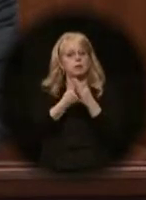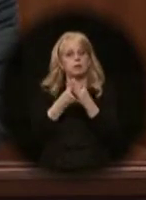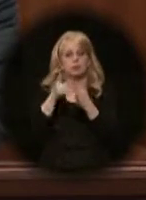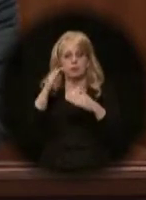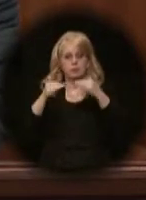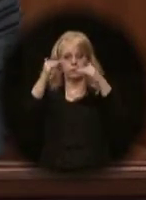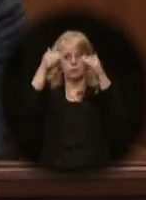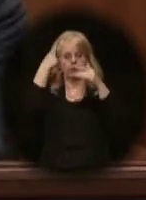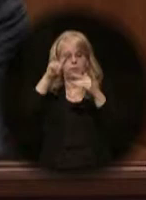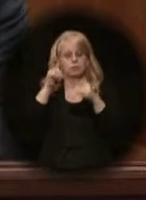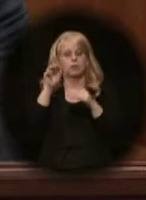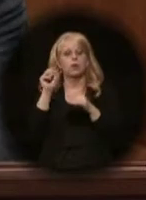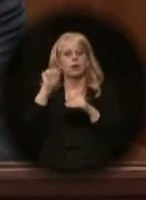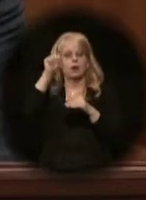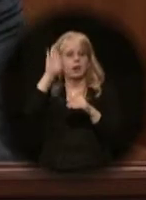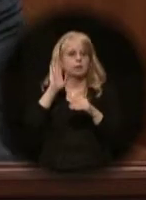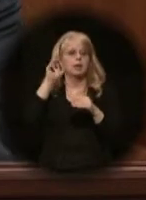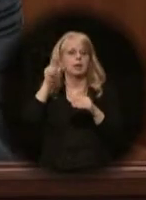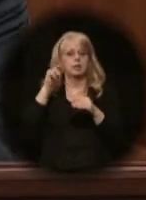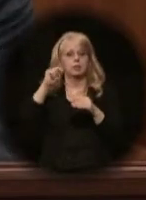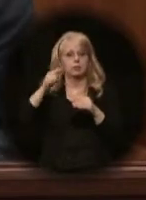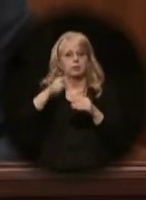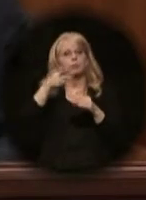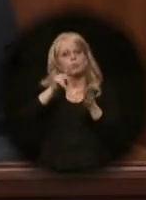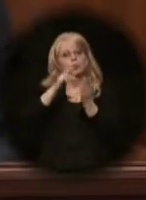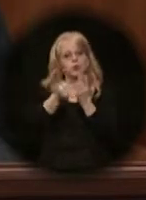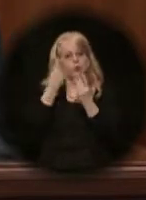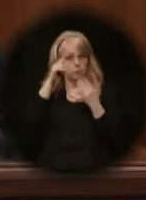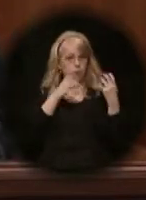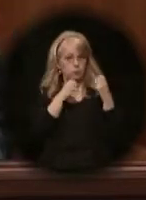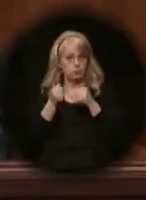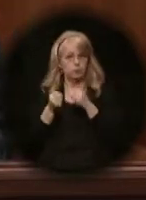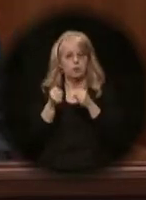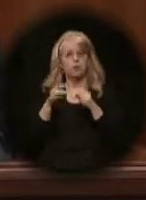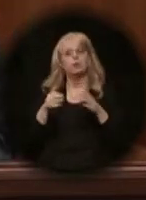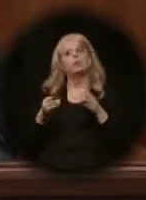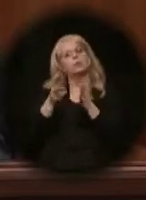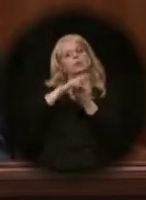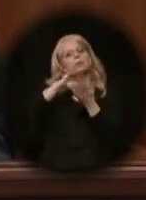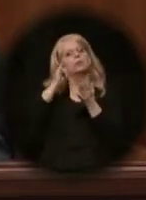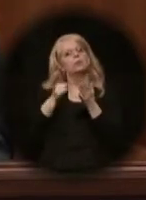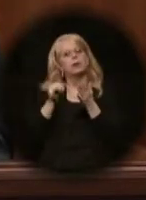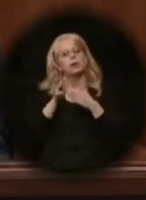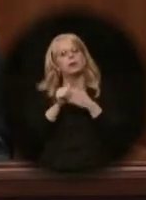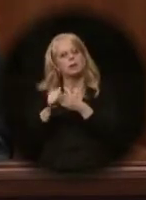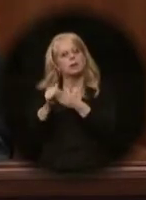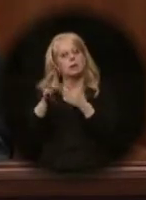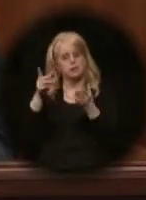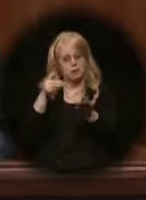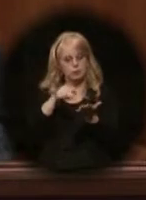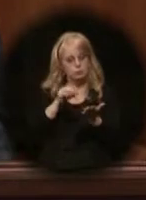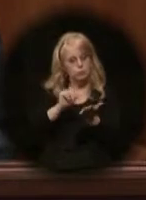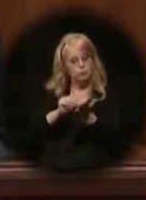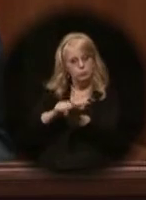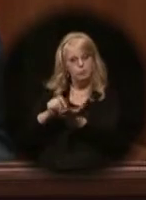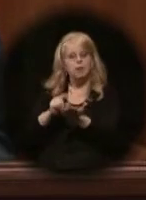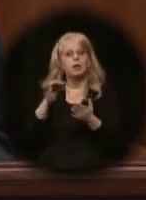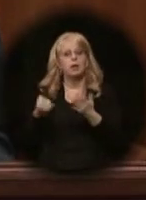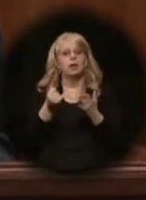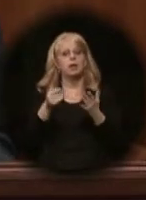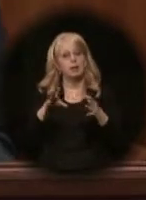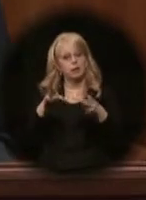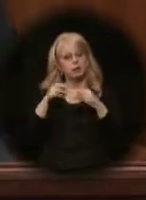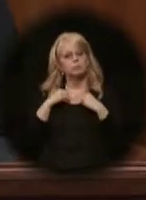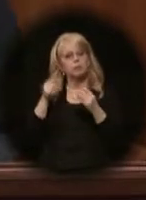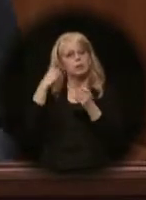LNG project. So to keep Alaska strong, I'm asking legislators to review the guidance documents our team has negotiated and take up legislation